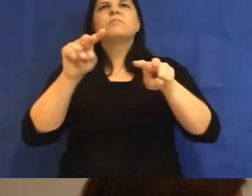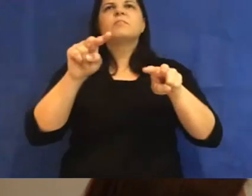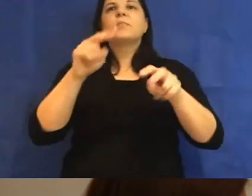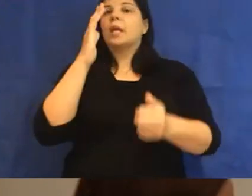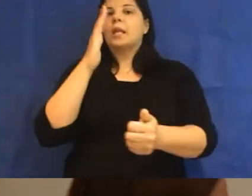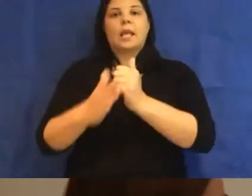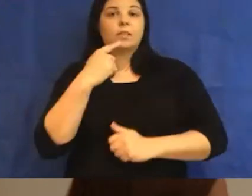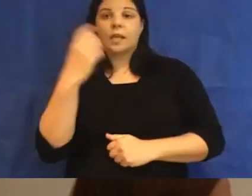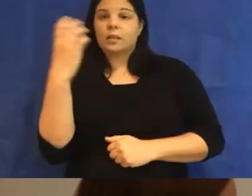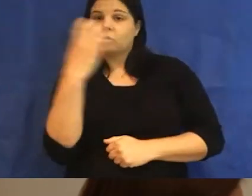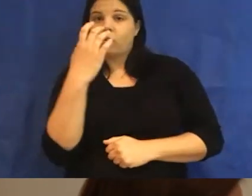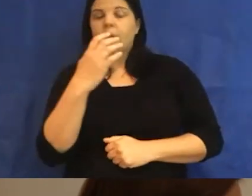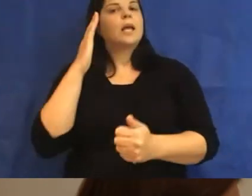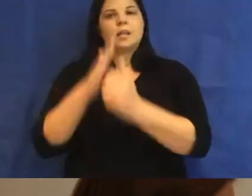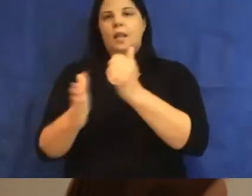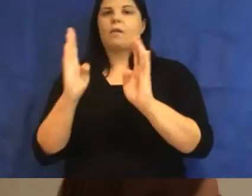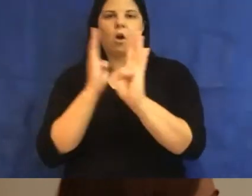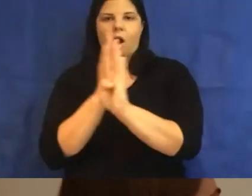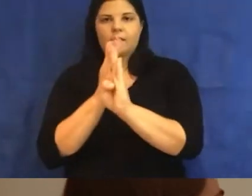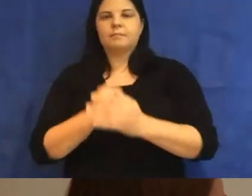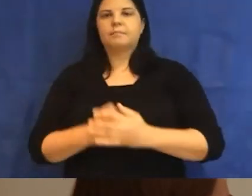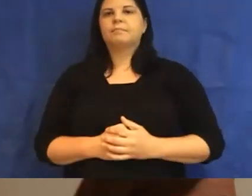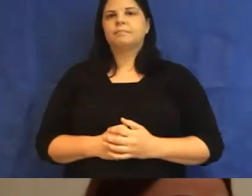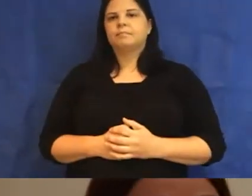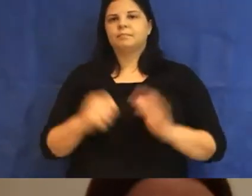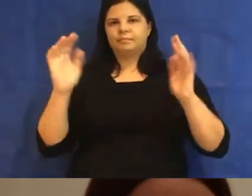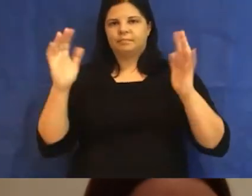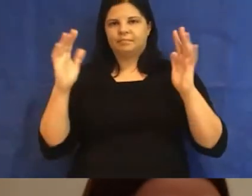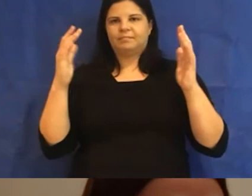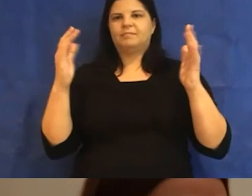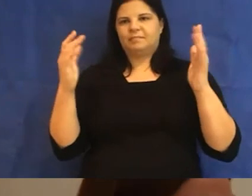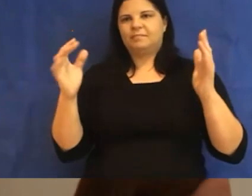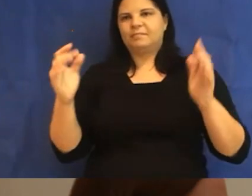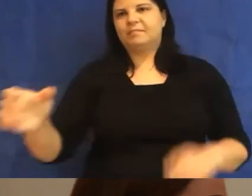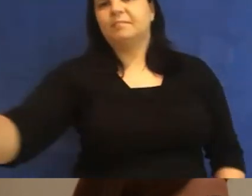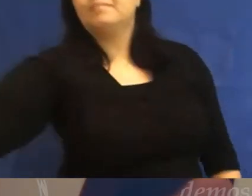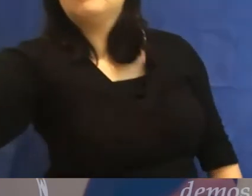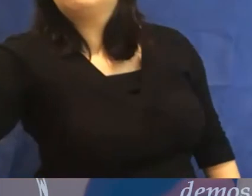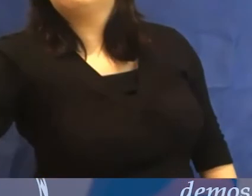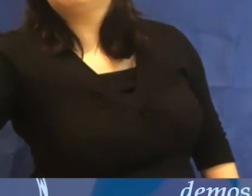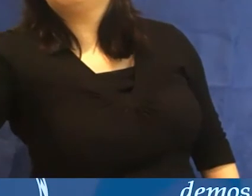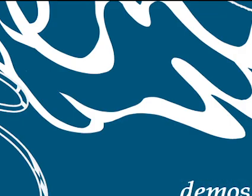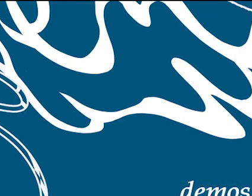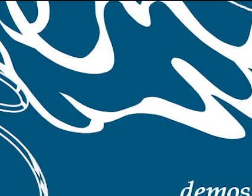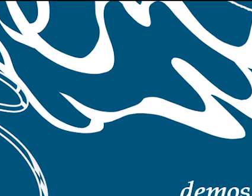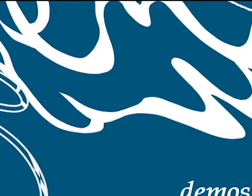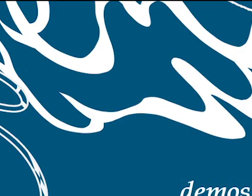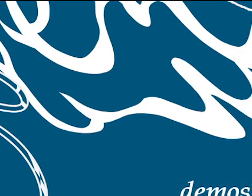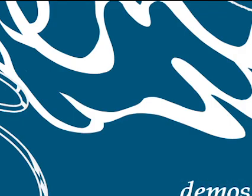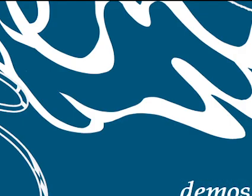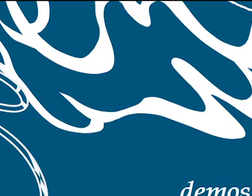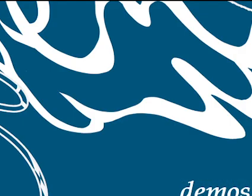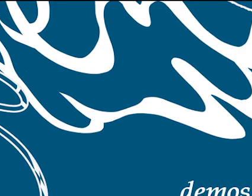Thank you very much. Thank you.